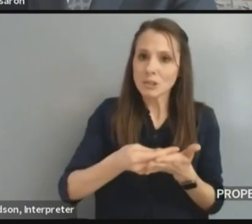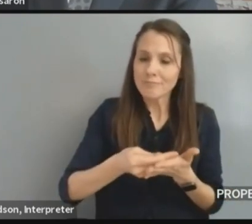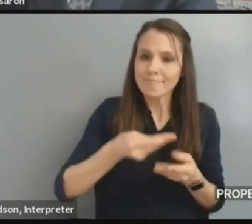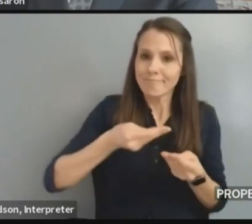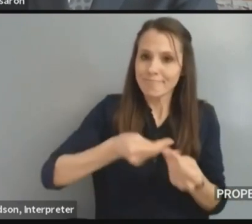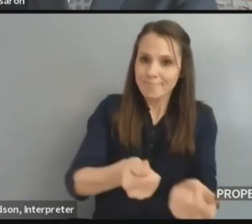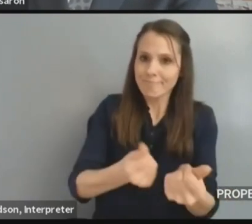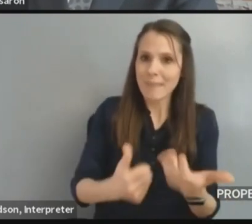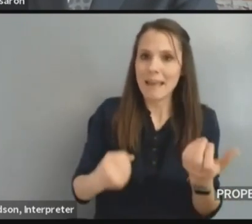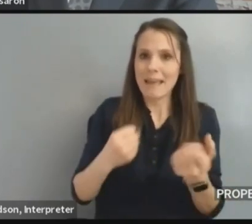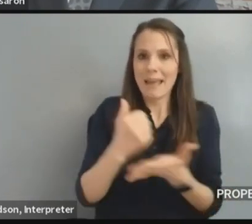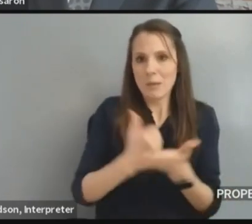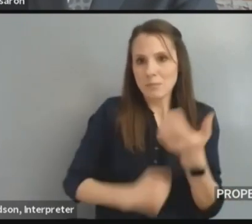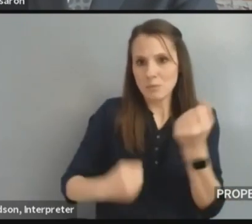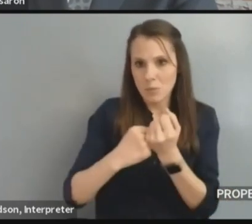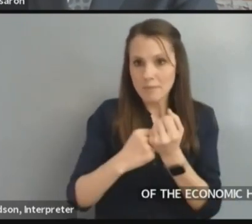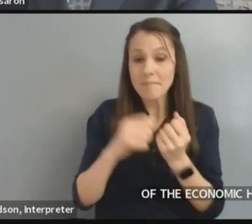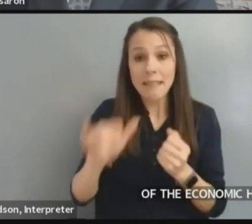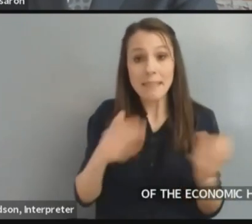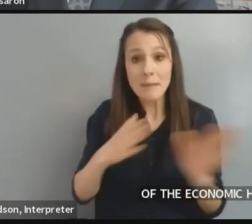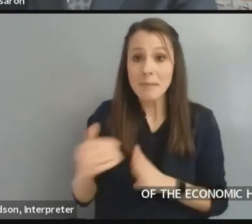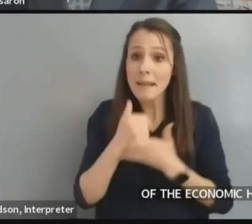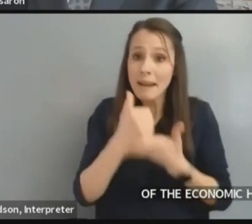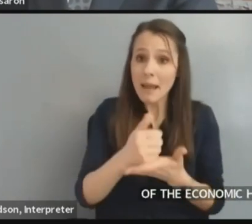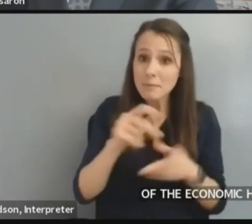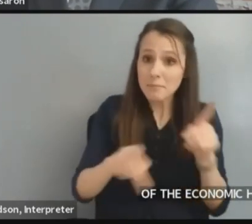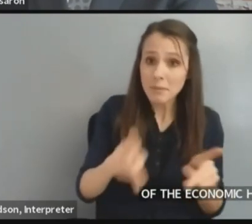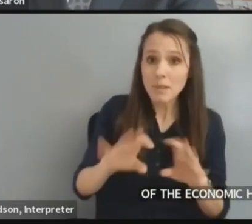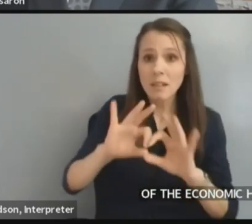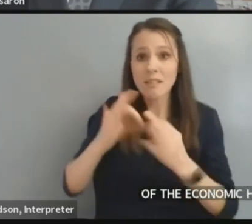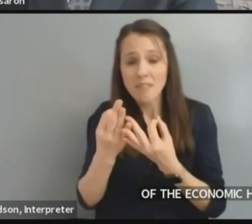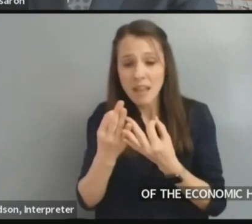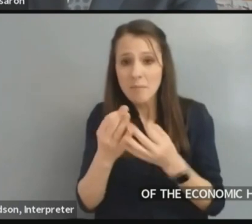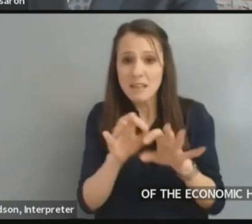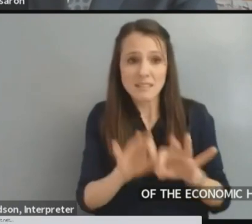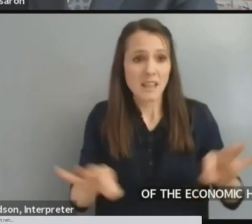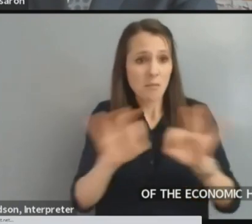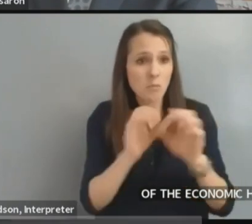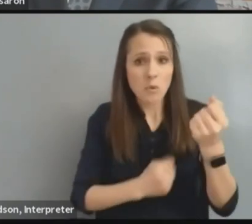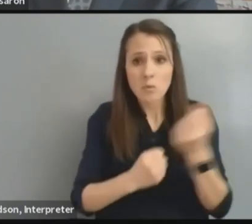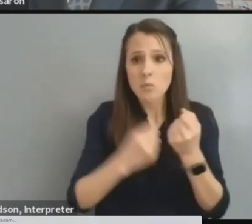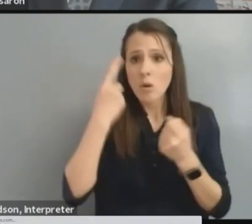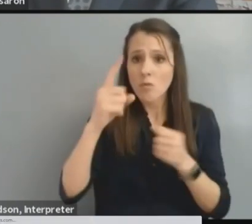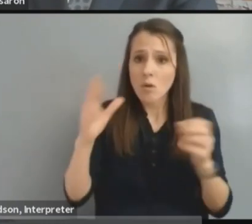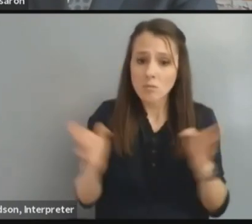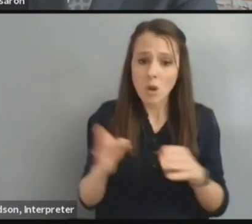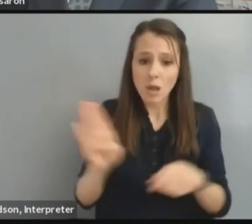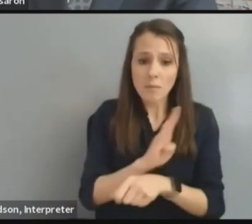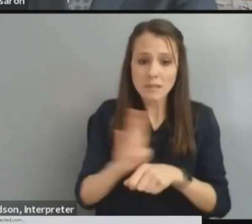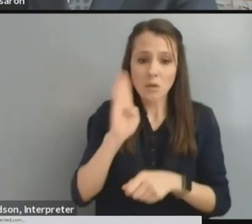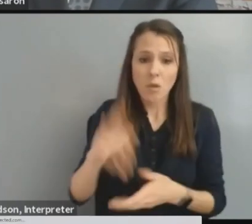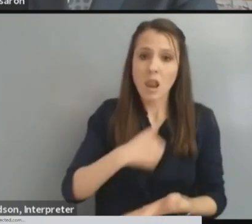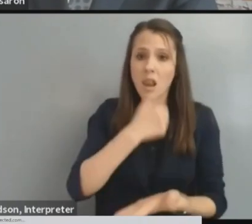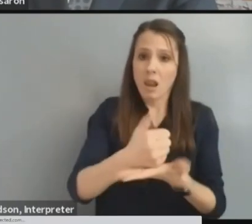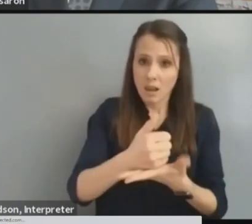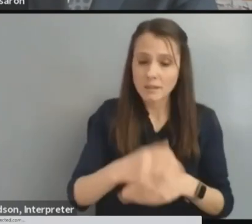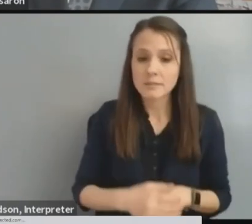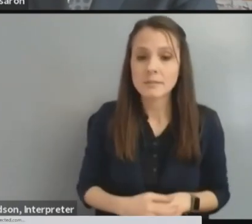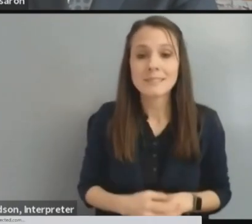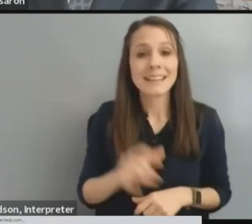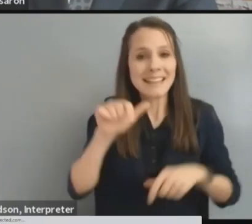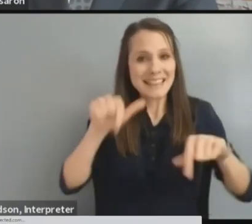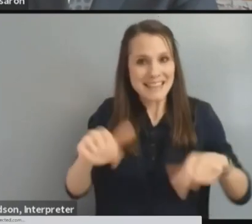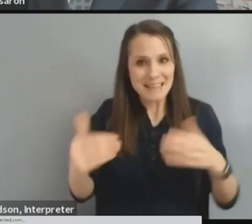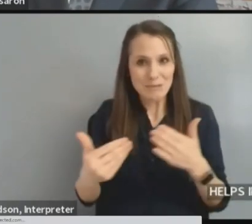individuals and families, it also calls for crucial support for our small businesses. The new initiatives introduced today